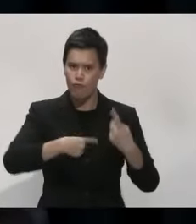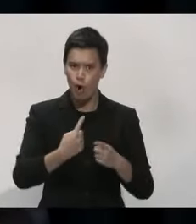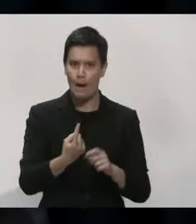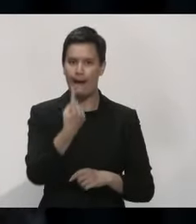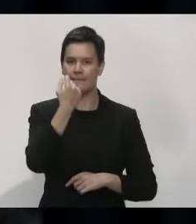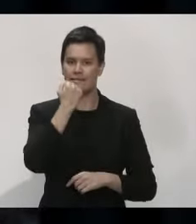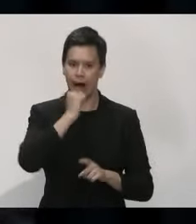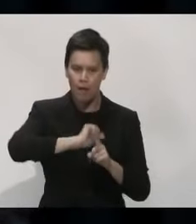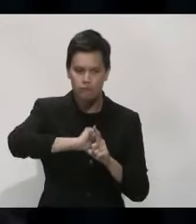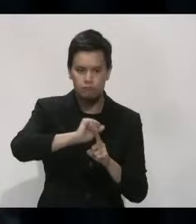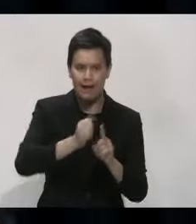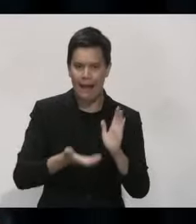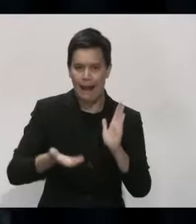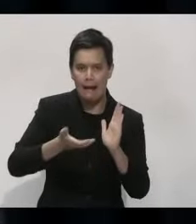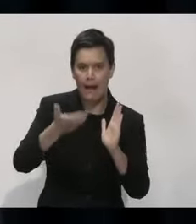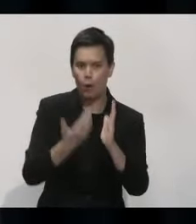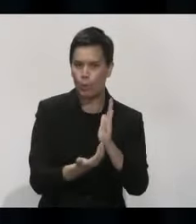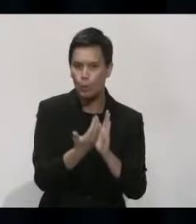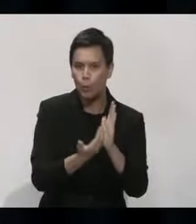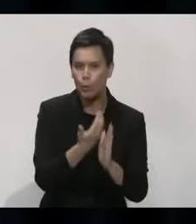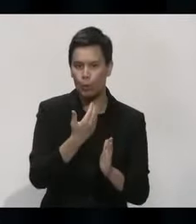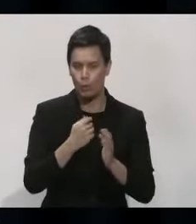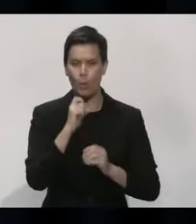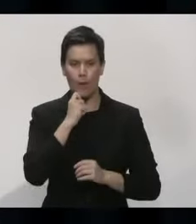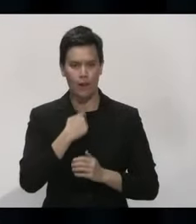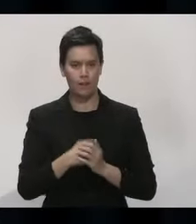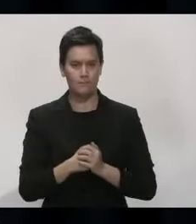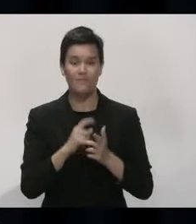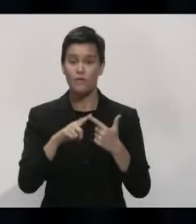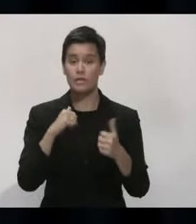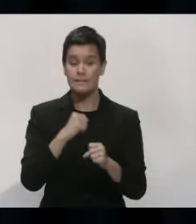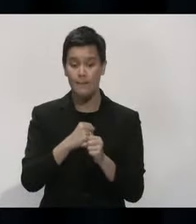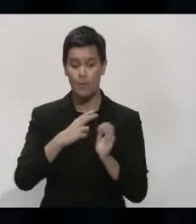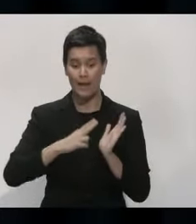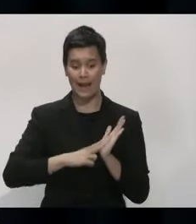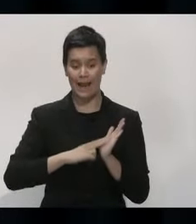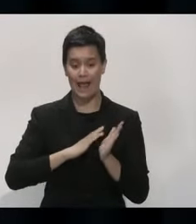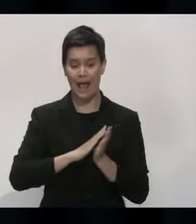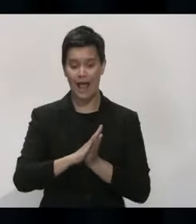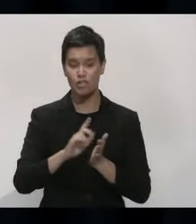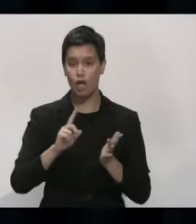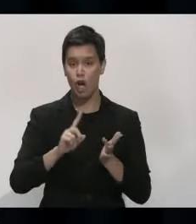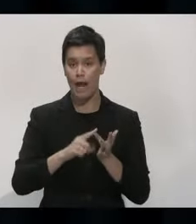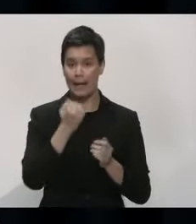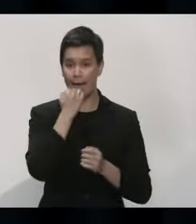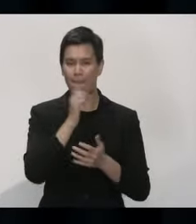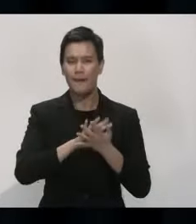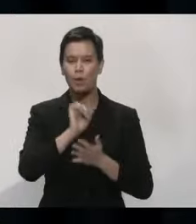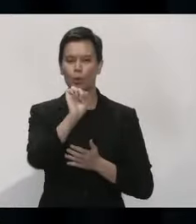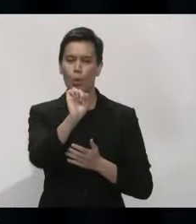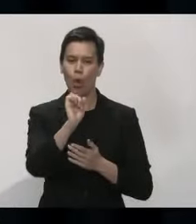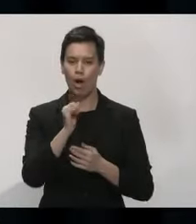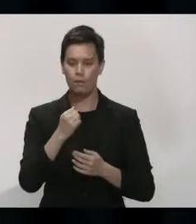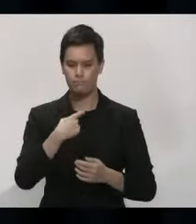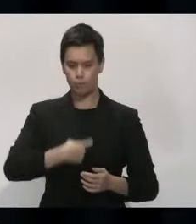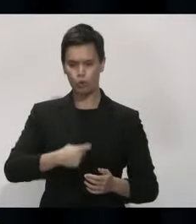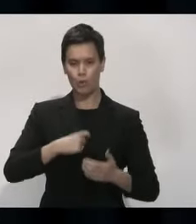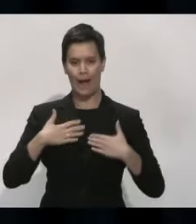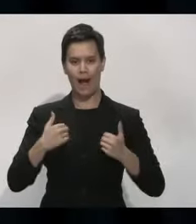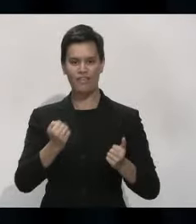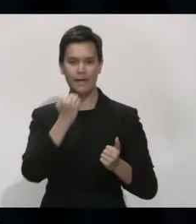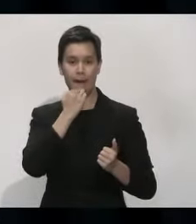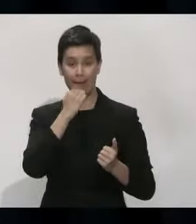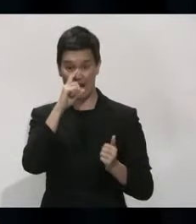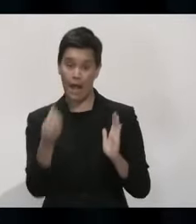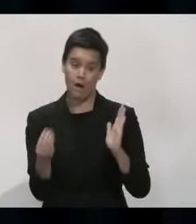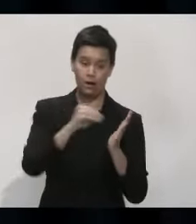ability for people to add their NHI numbers will be added in the next update, which is due out early next week. We will